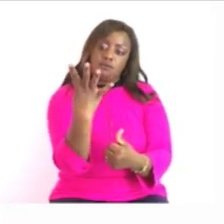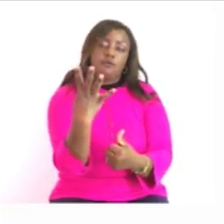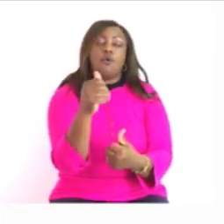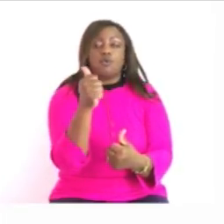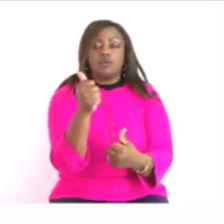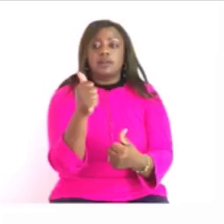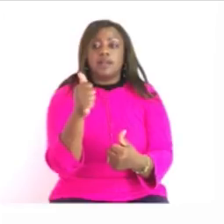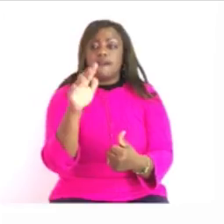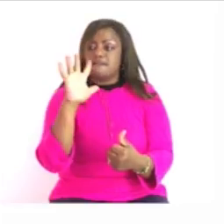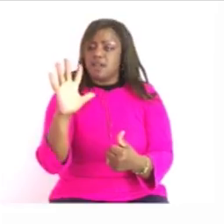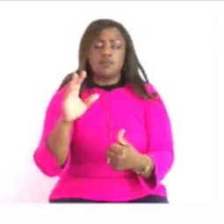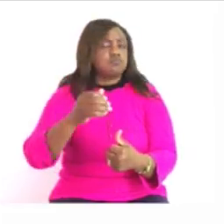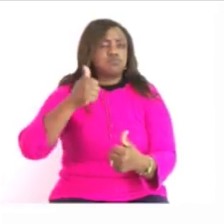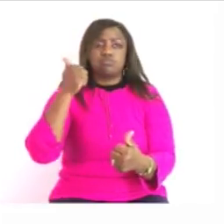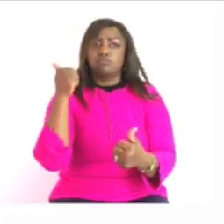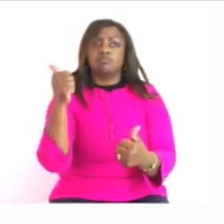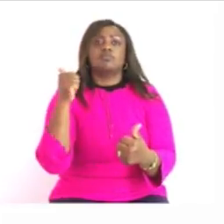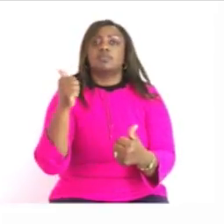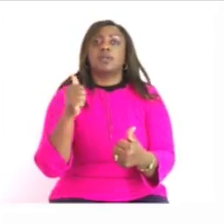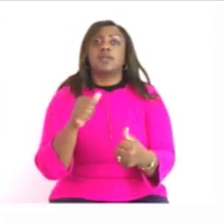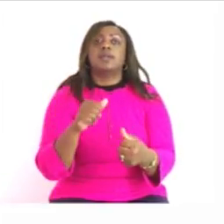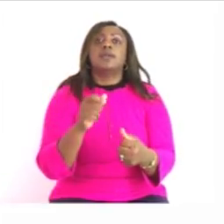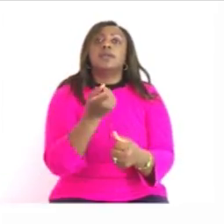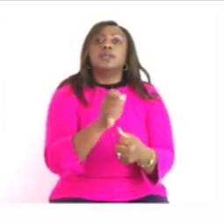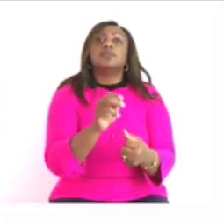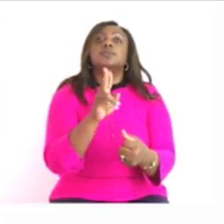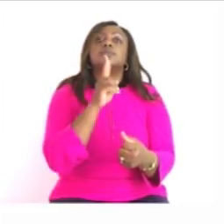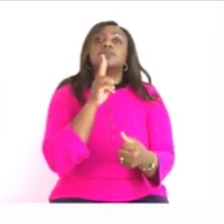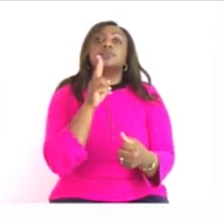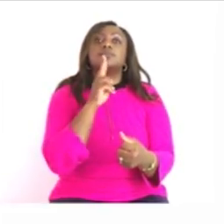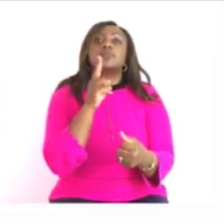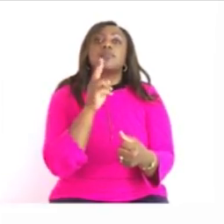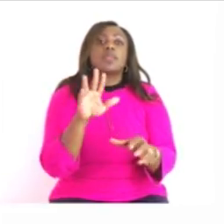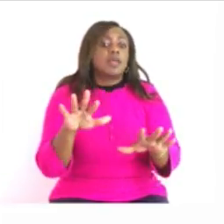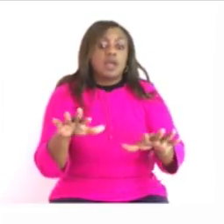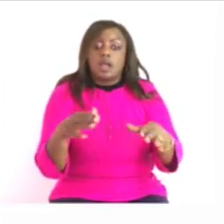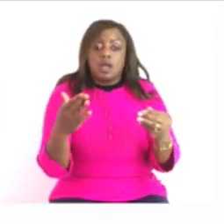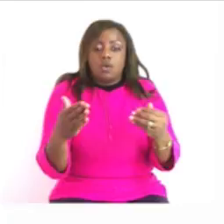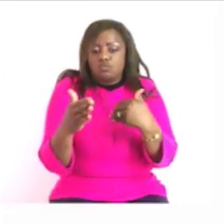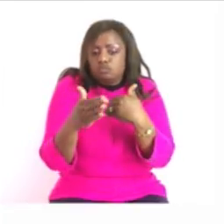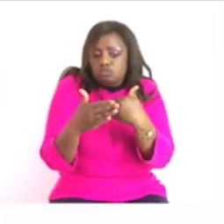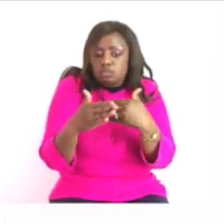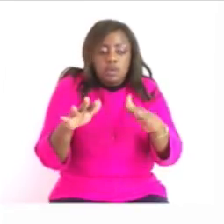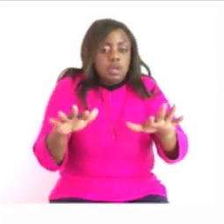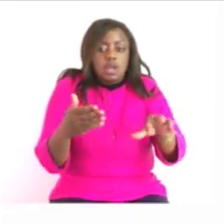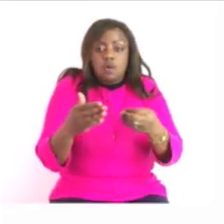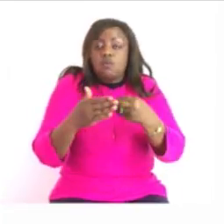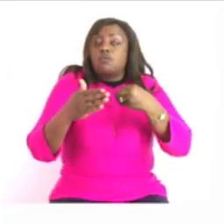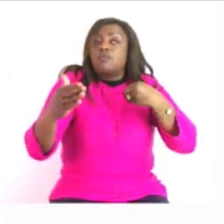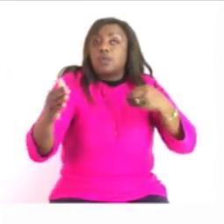the comment is for you to answer the question how close was your estimation